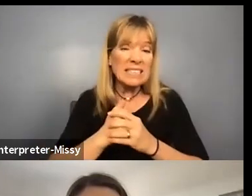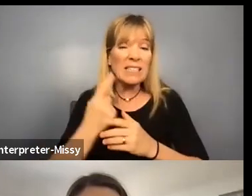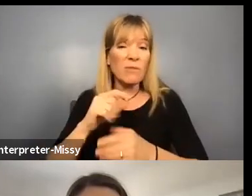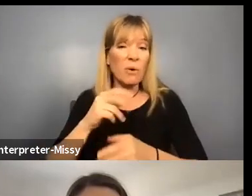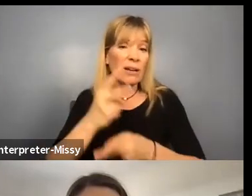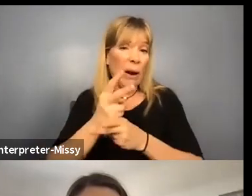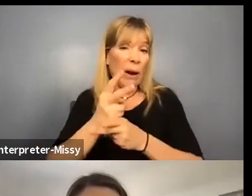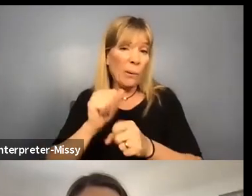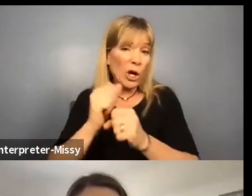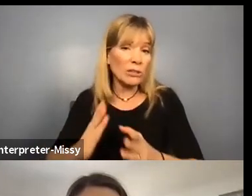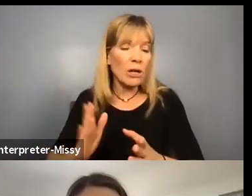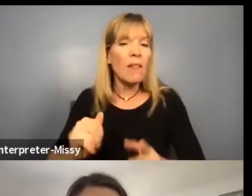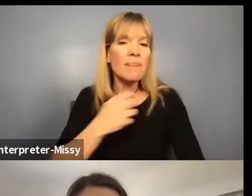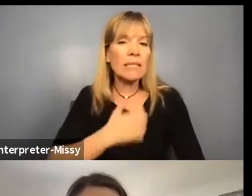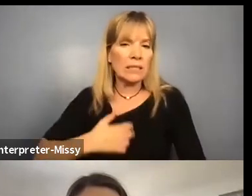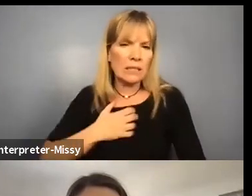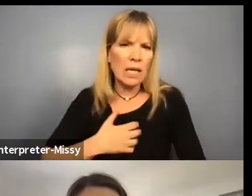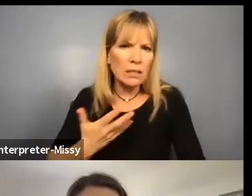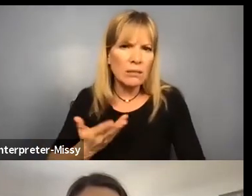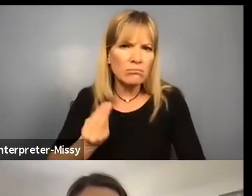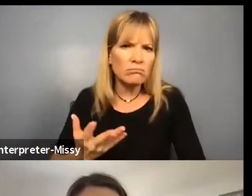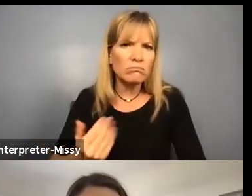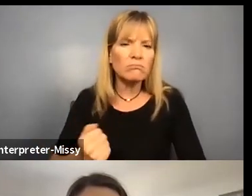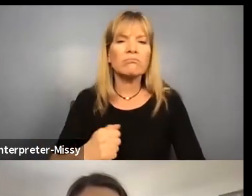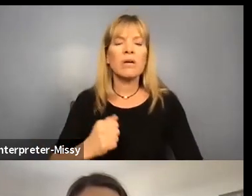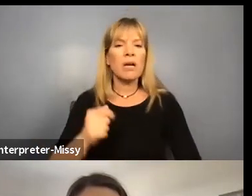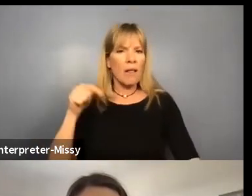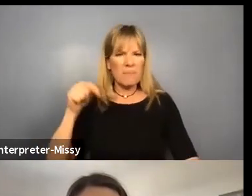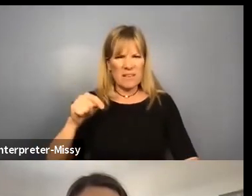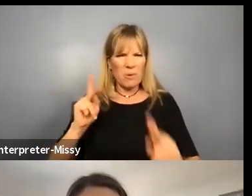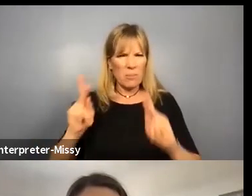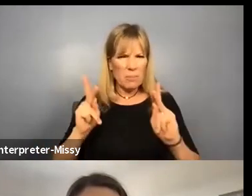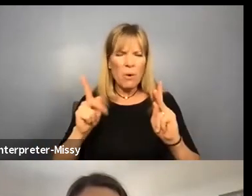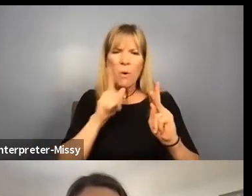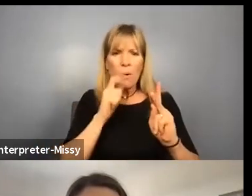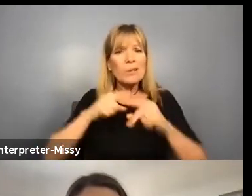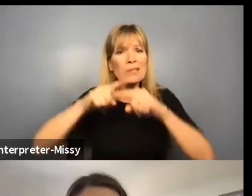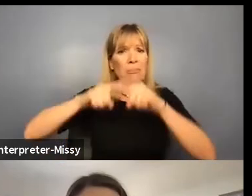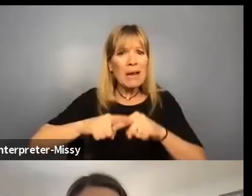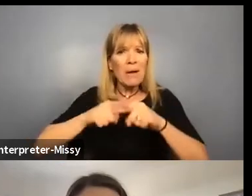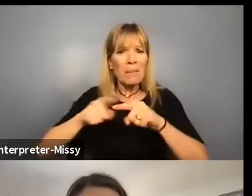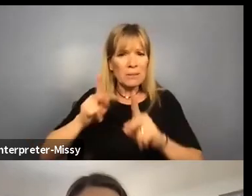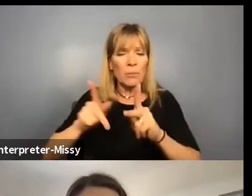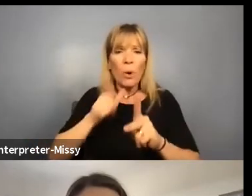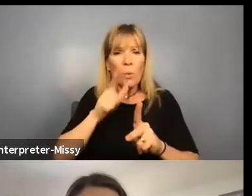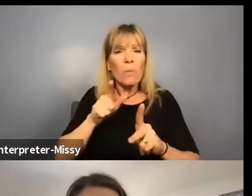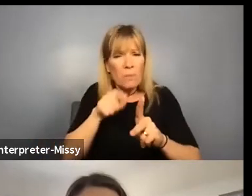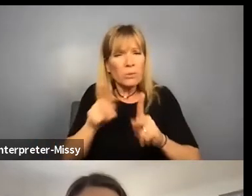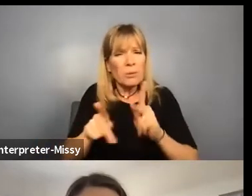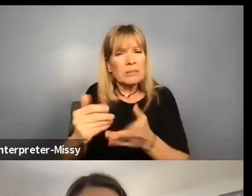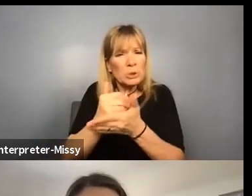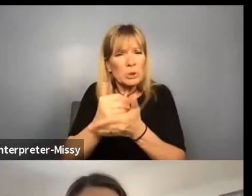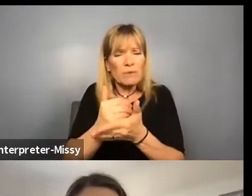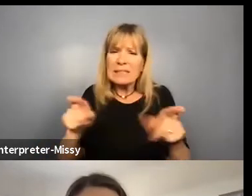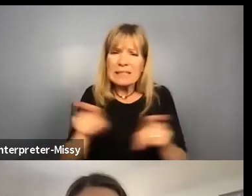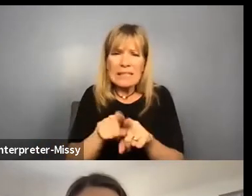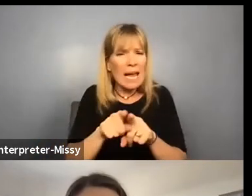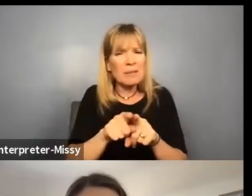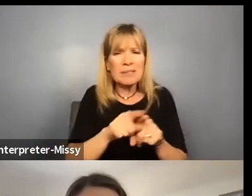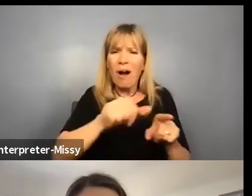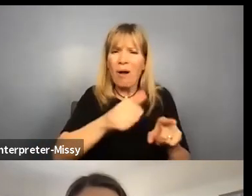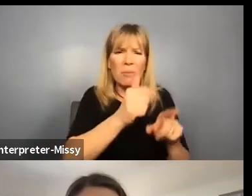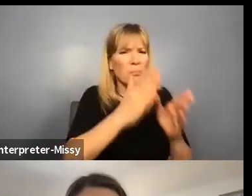workers. That's disgusting. I mean, this is people that we depend on, that deserve just as much as the next